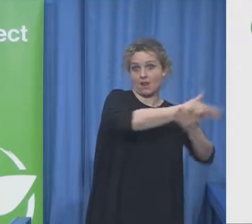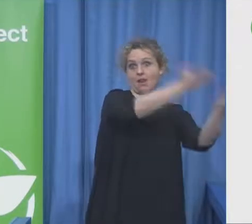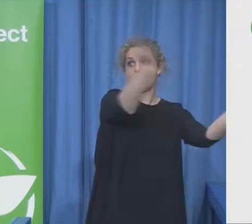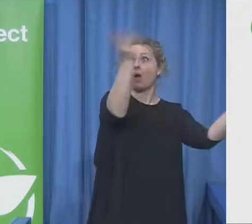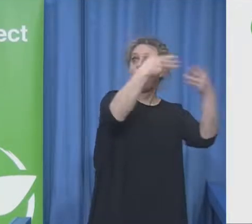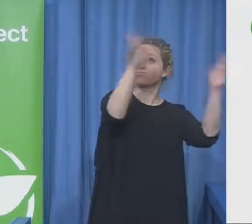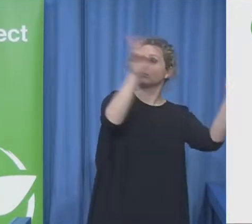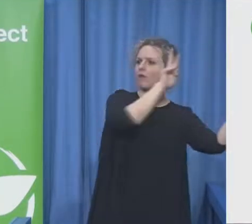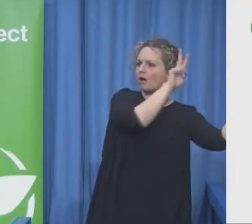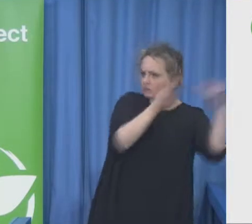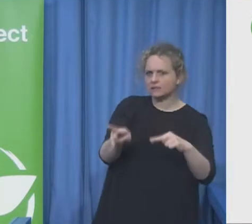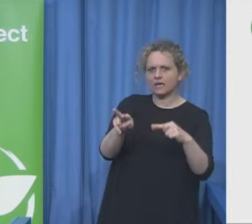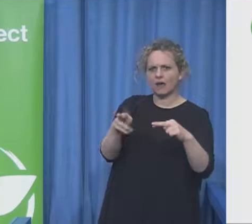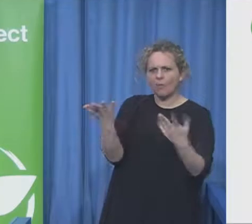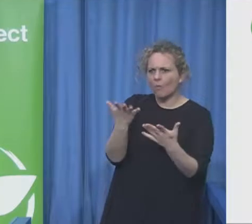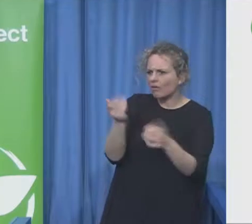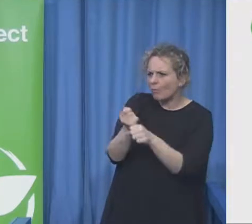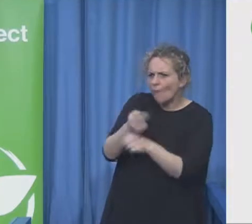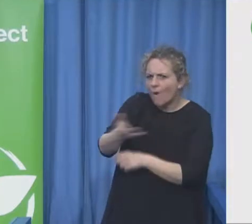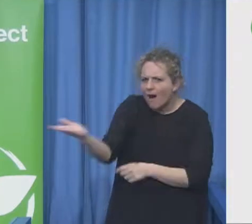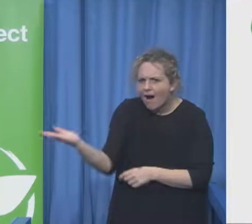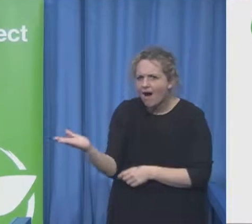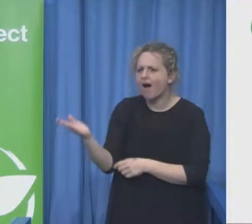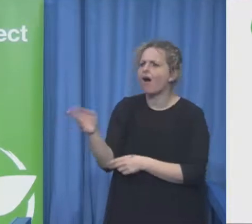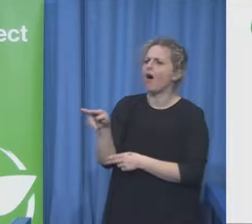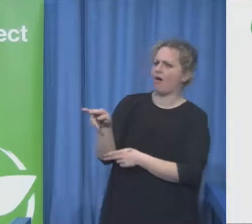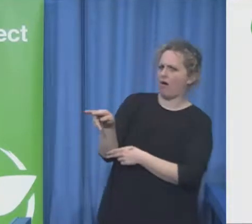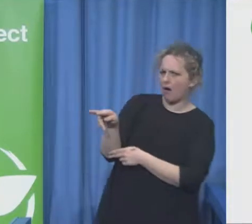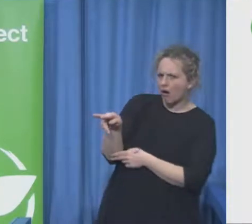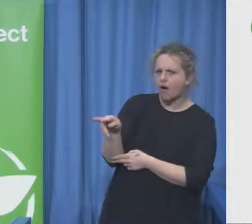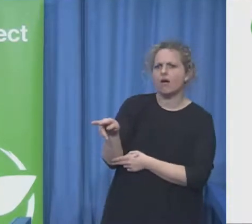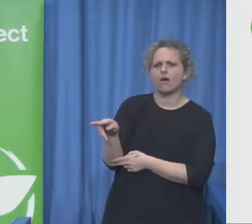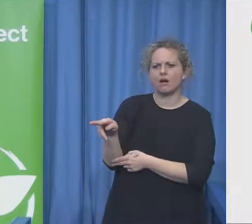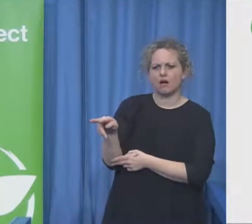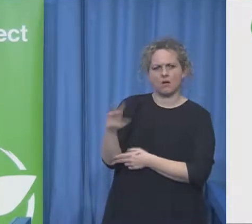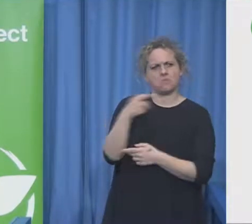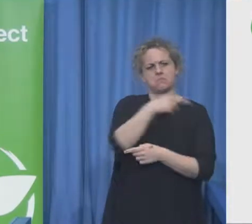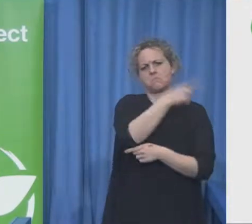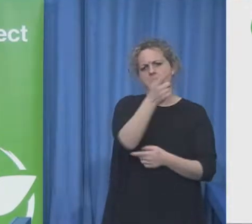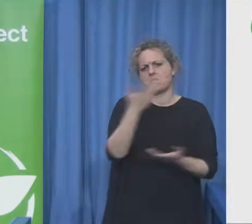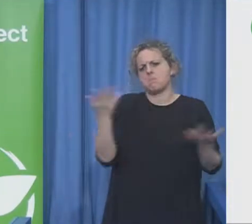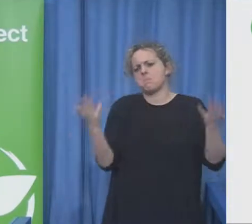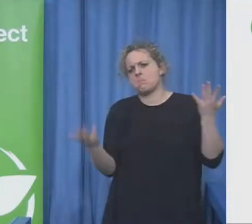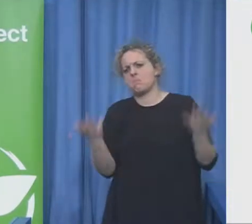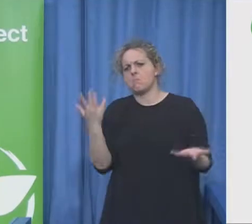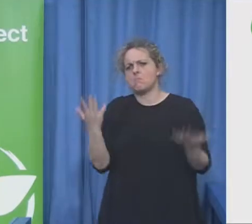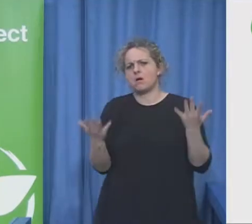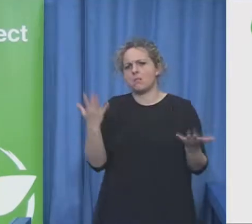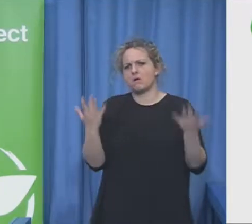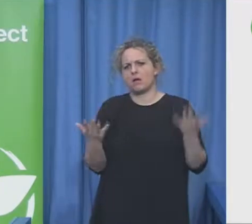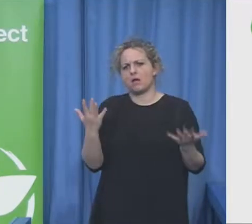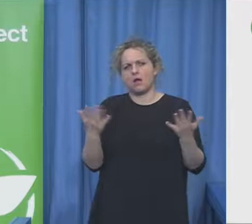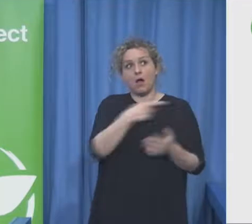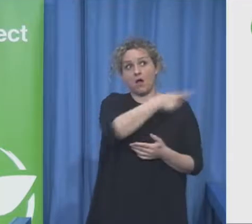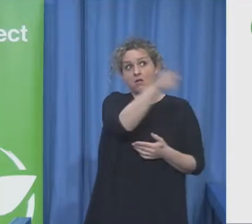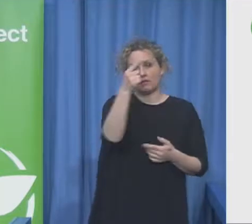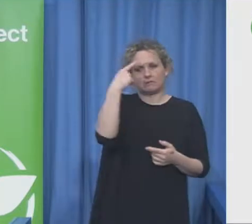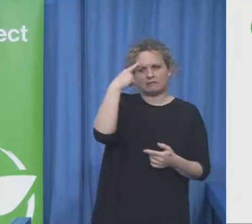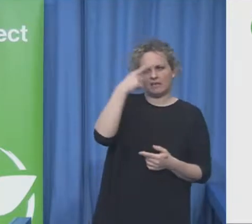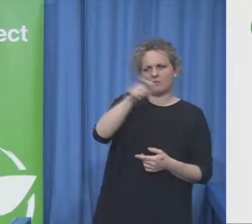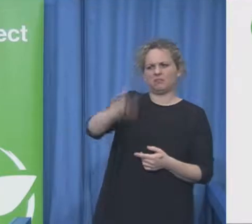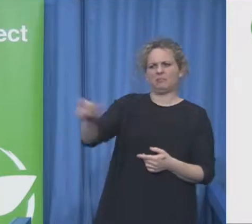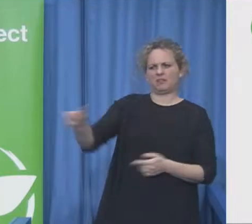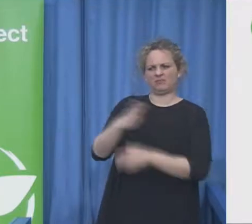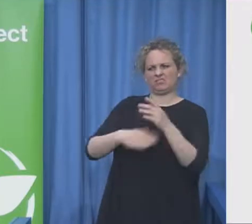for example some people might assume that they're not intellectually capable or that they have learning difficulties which can be